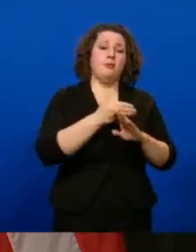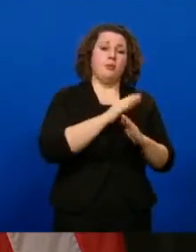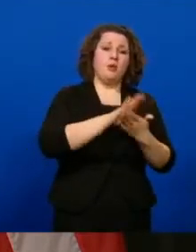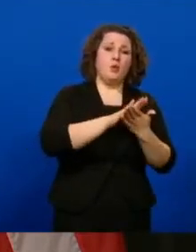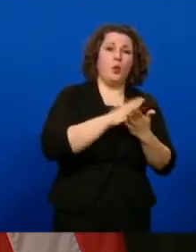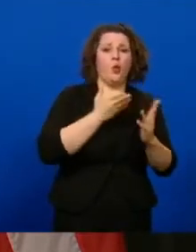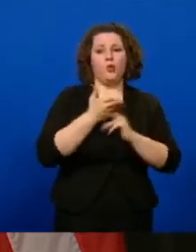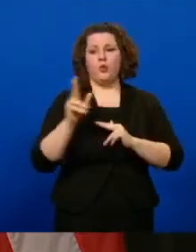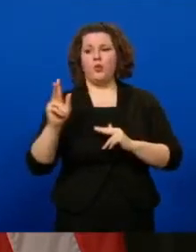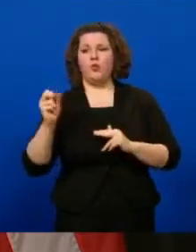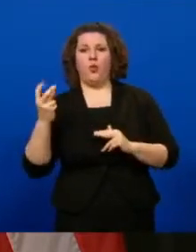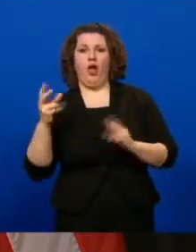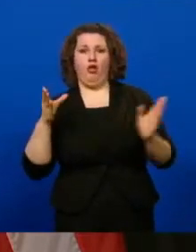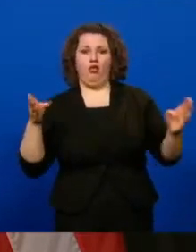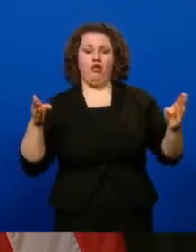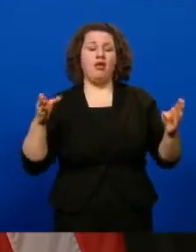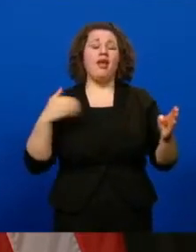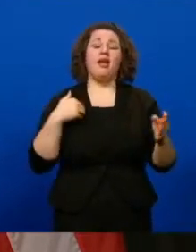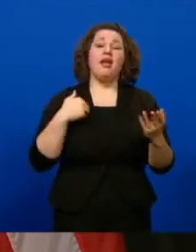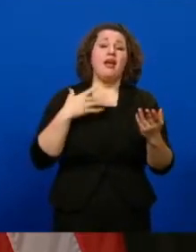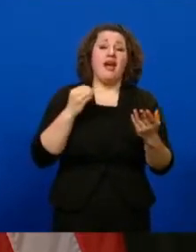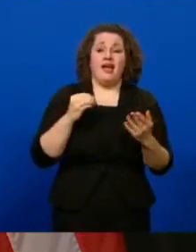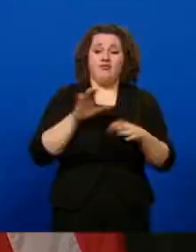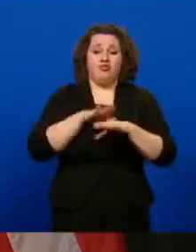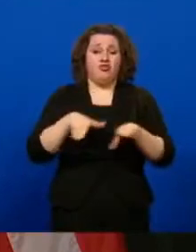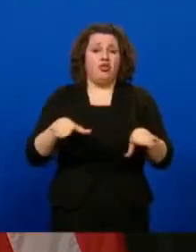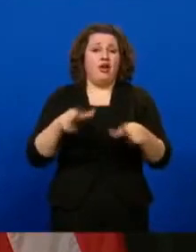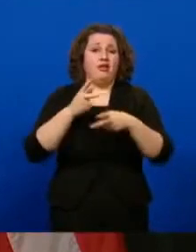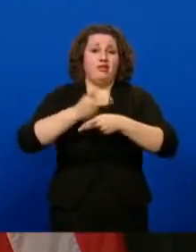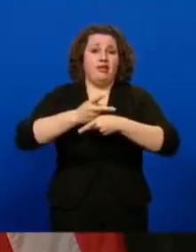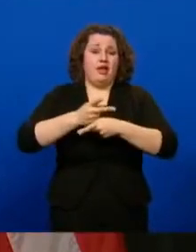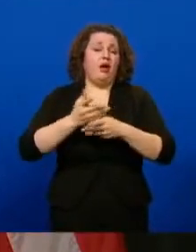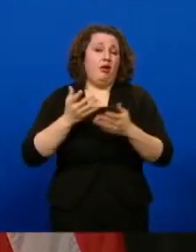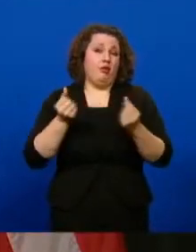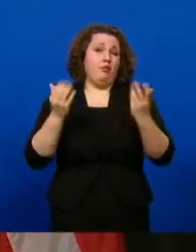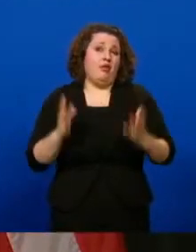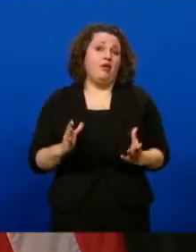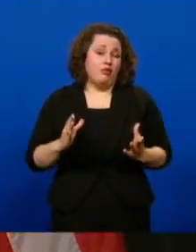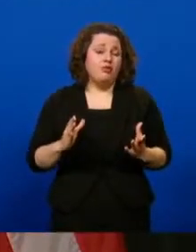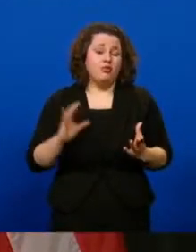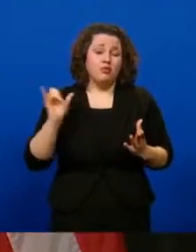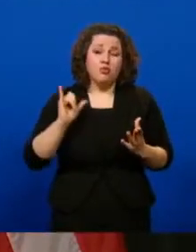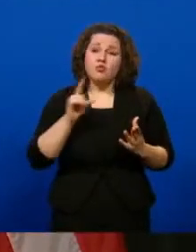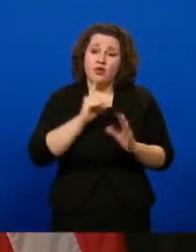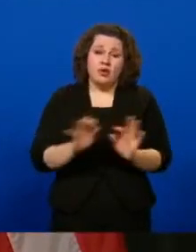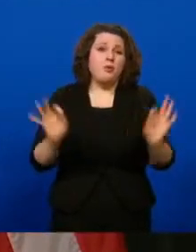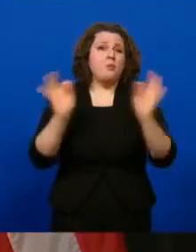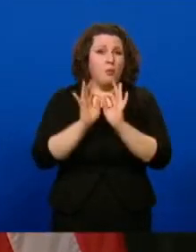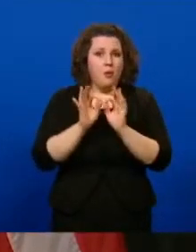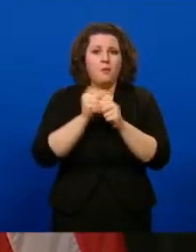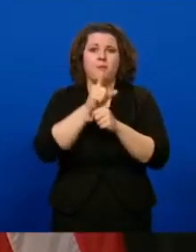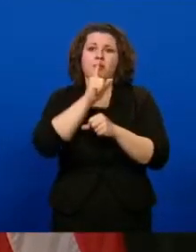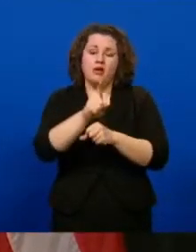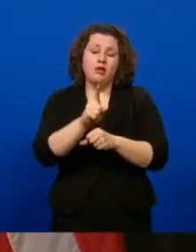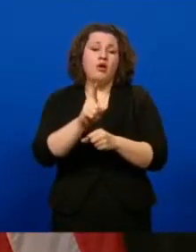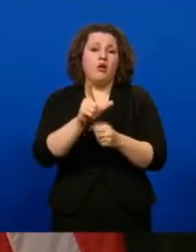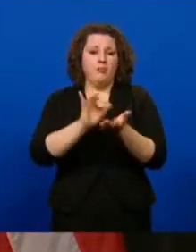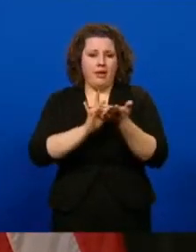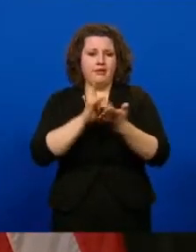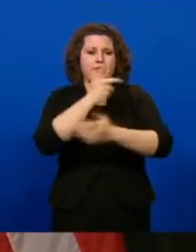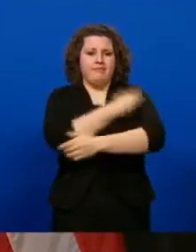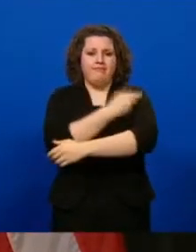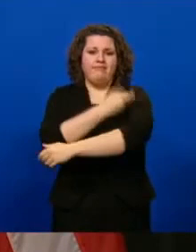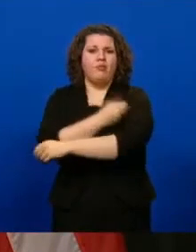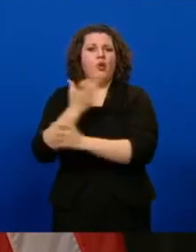And then, you know, daycare, child care providers. That's a really important group, too, as we try to make sure that we get, you know, keep this